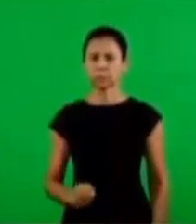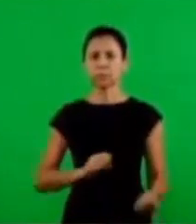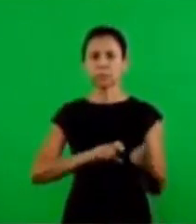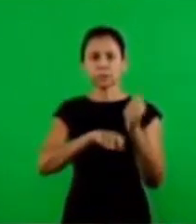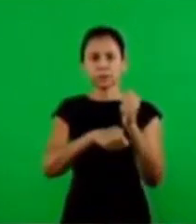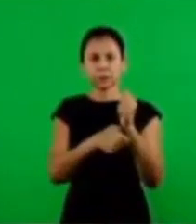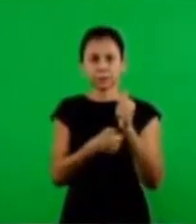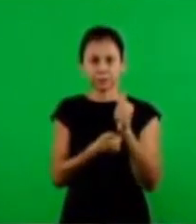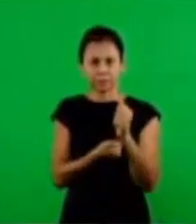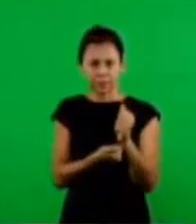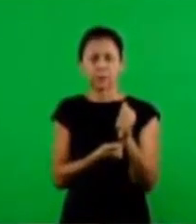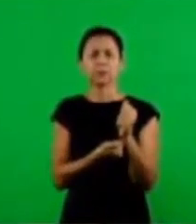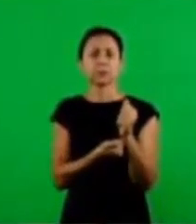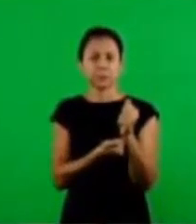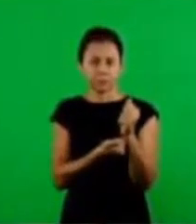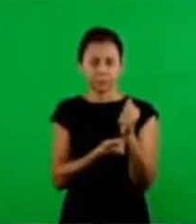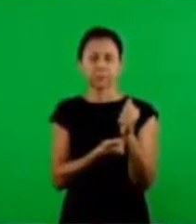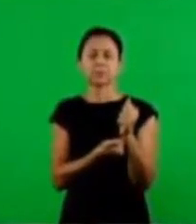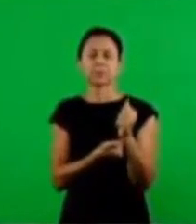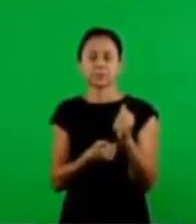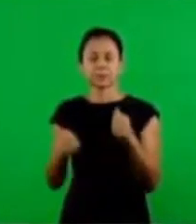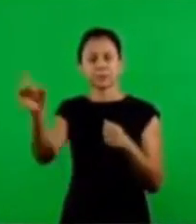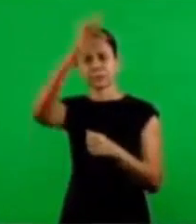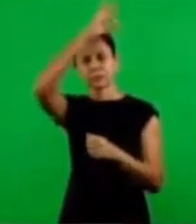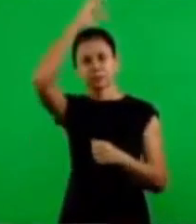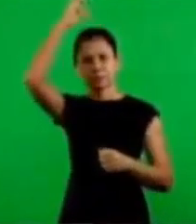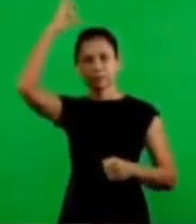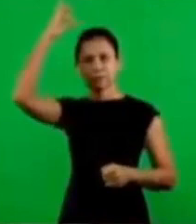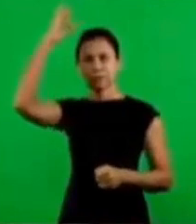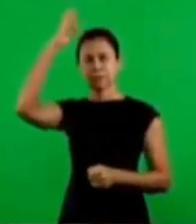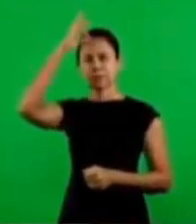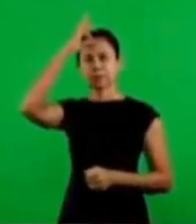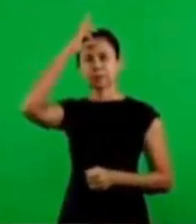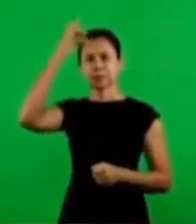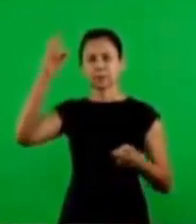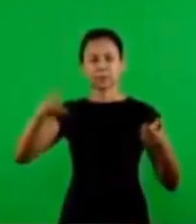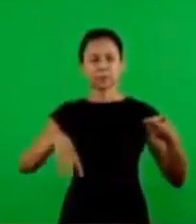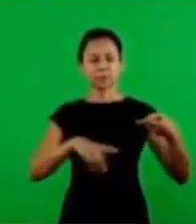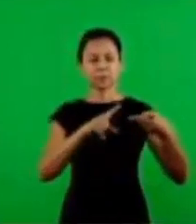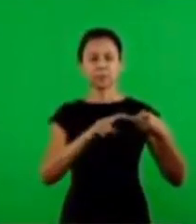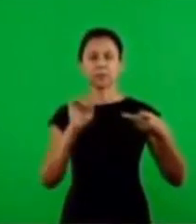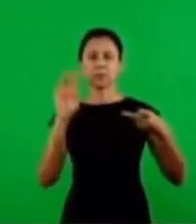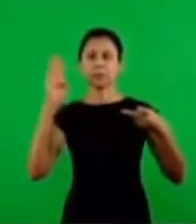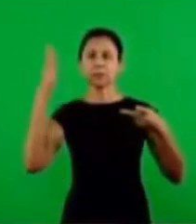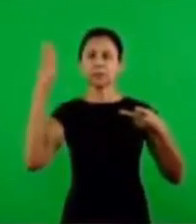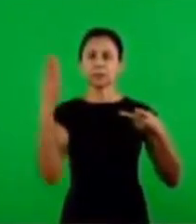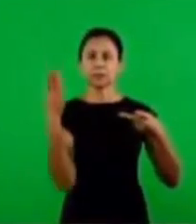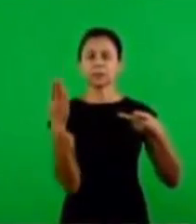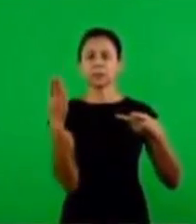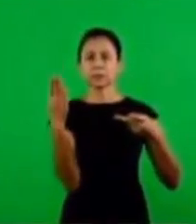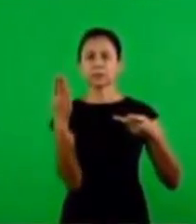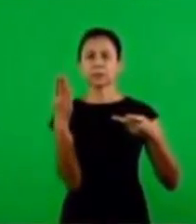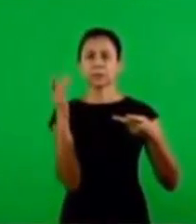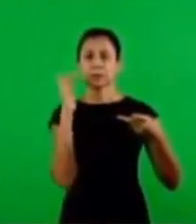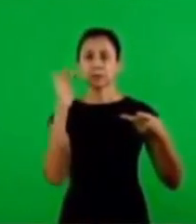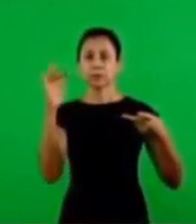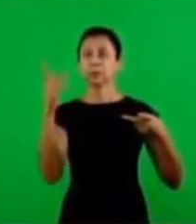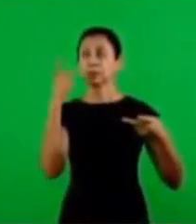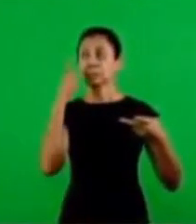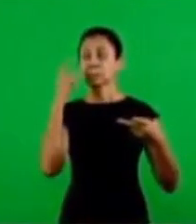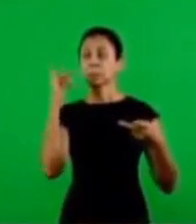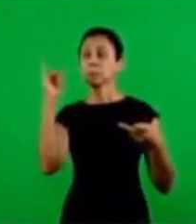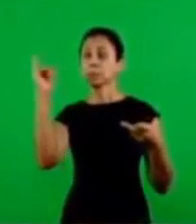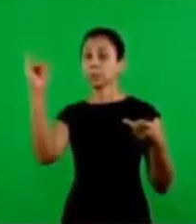which is the Holy Spirit that brings to us revelation of the secret and then the tables of the law speaks of the fear